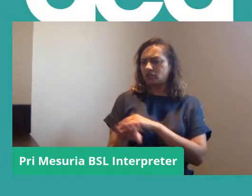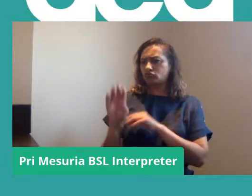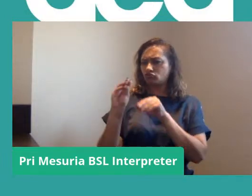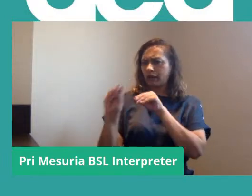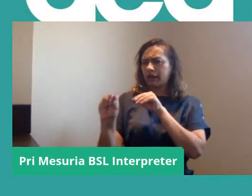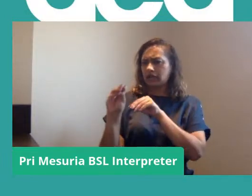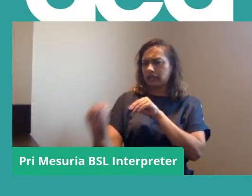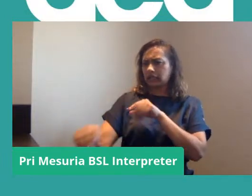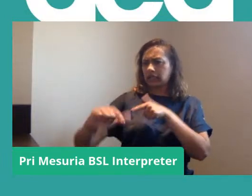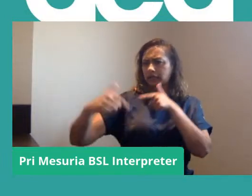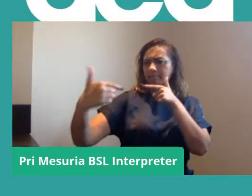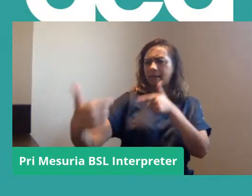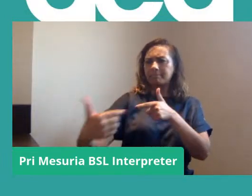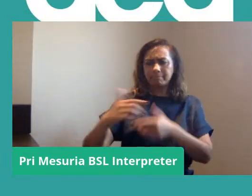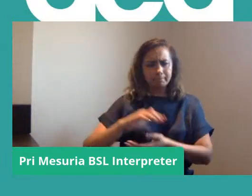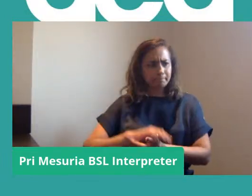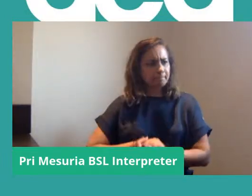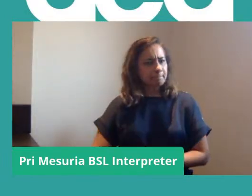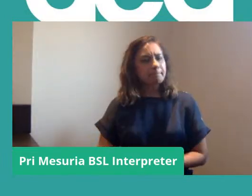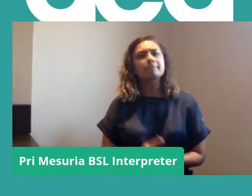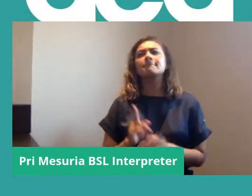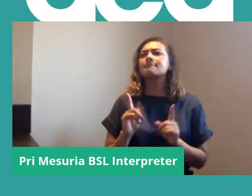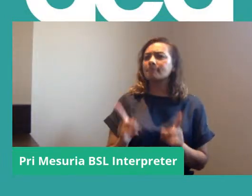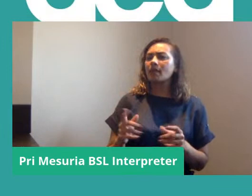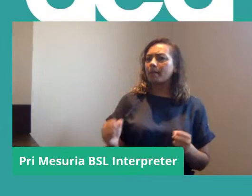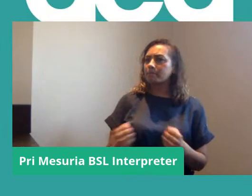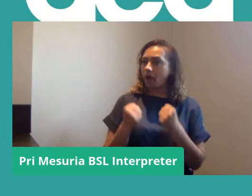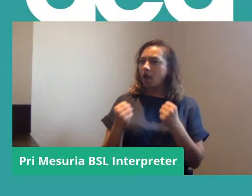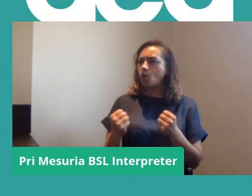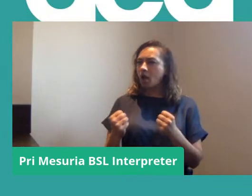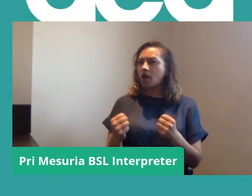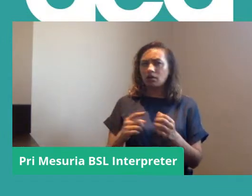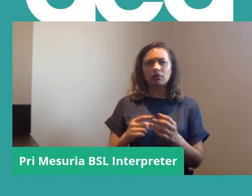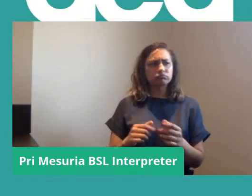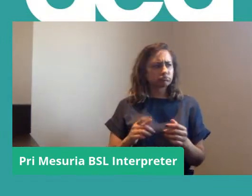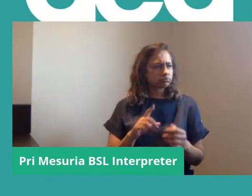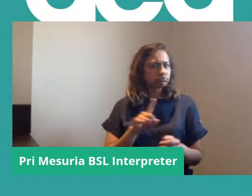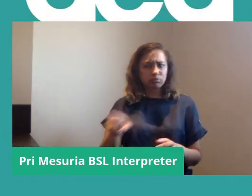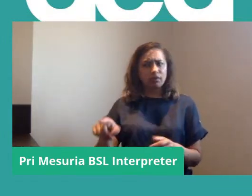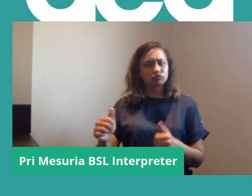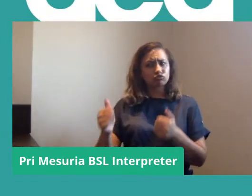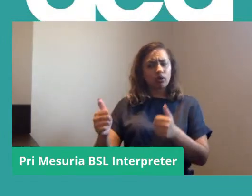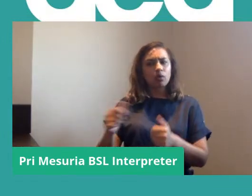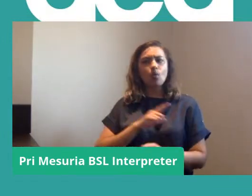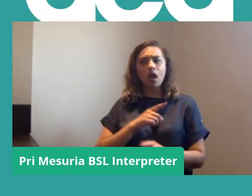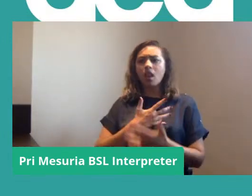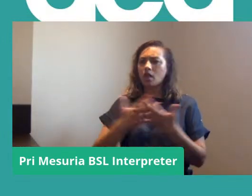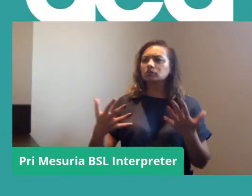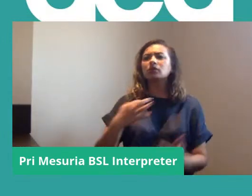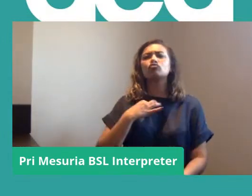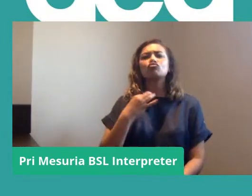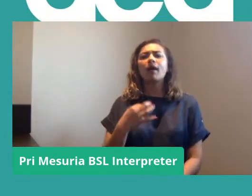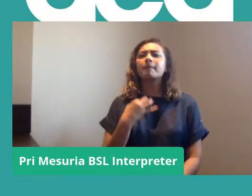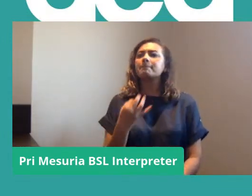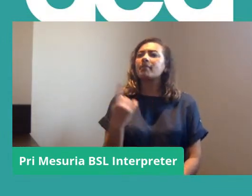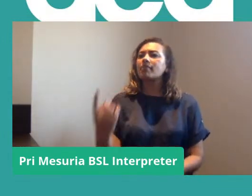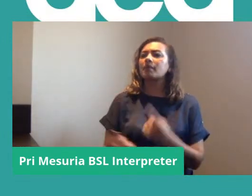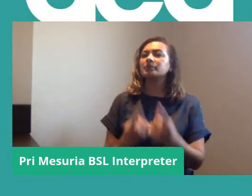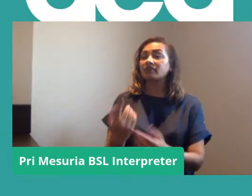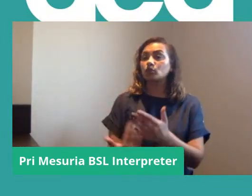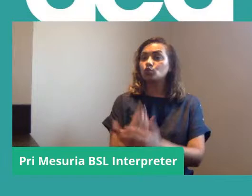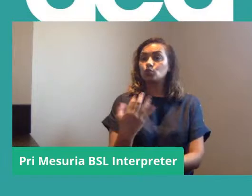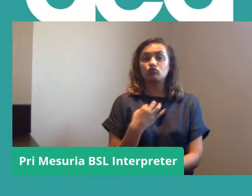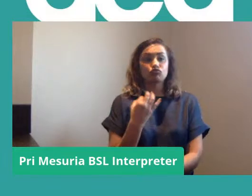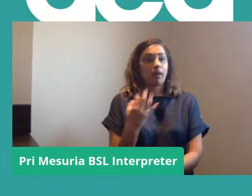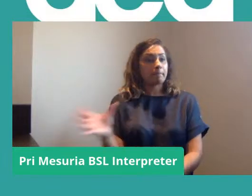session. and what was particularly powerful about that training was that many of the reps were new reps